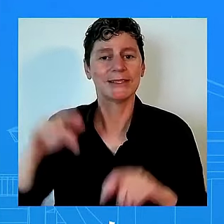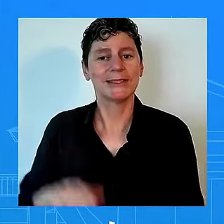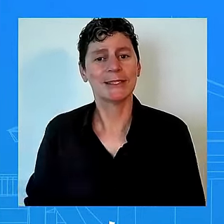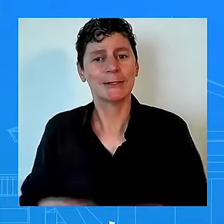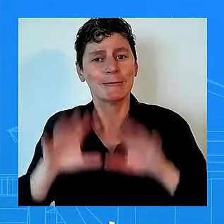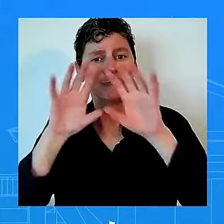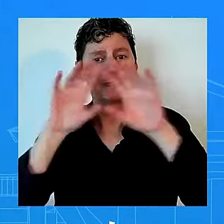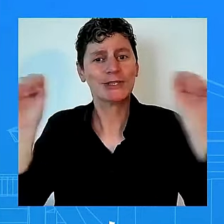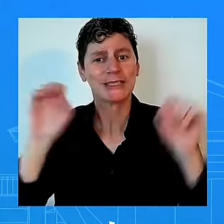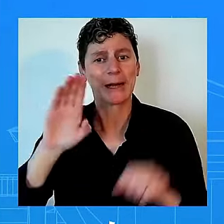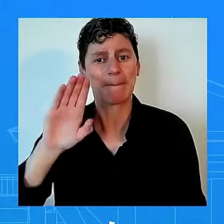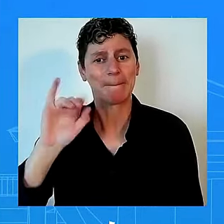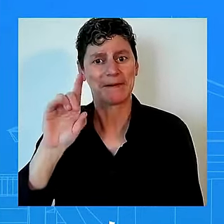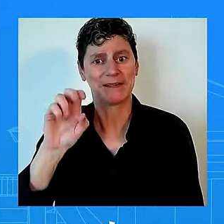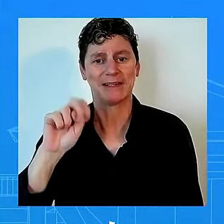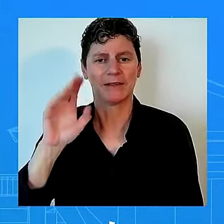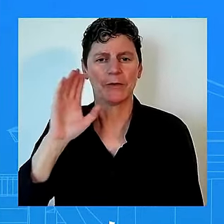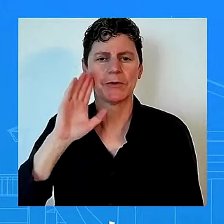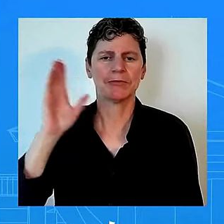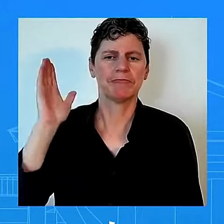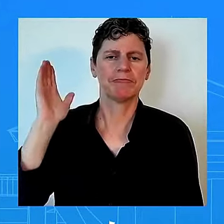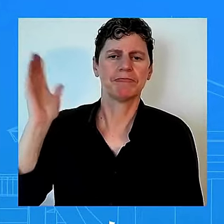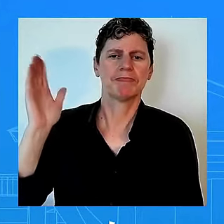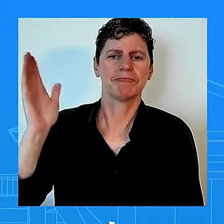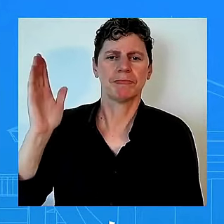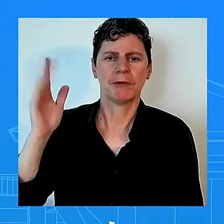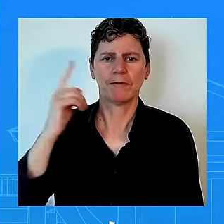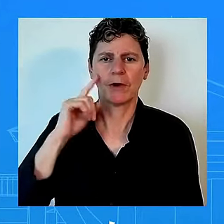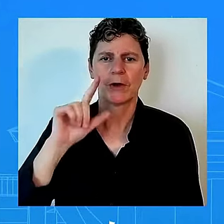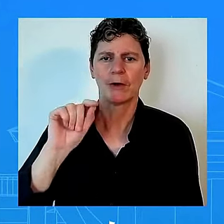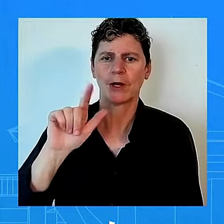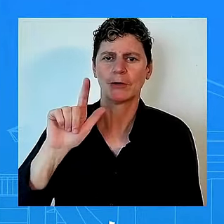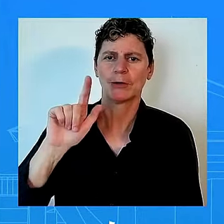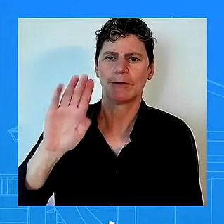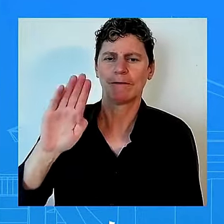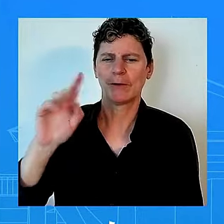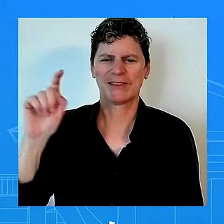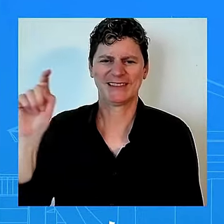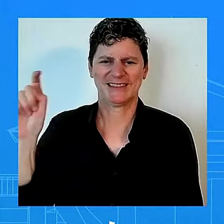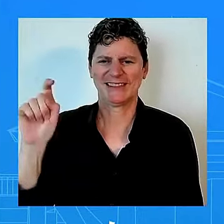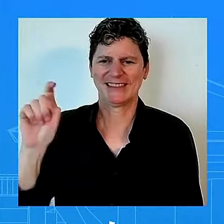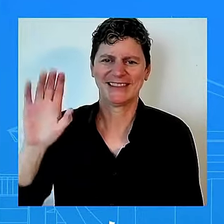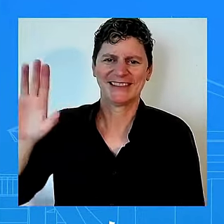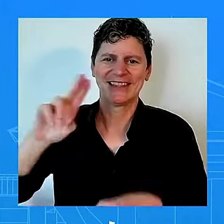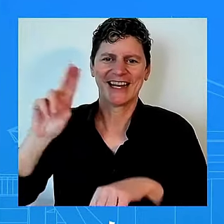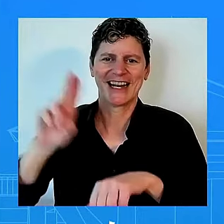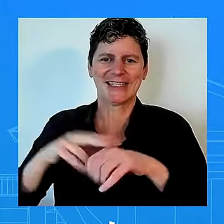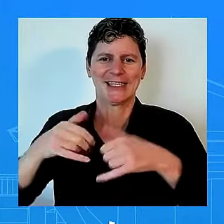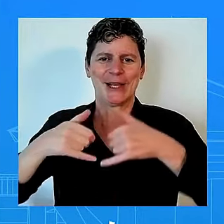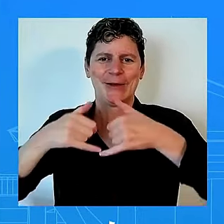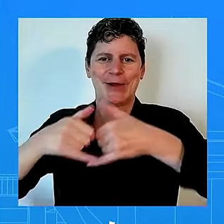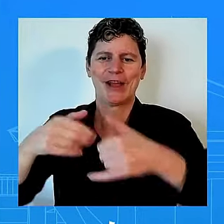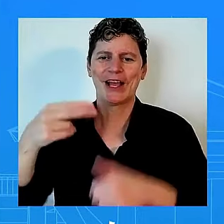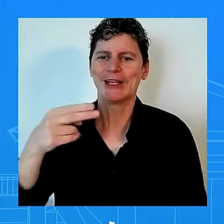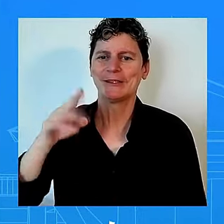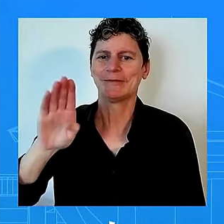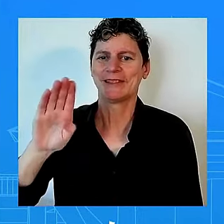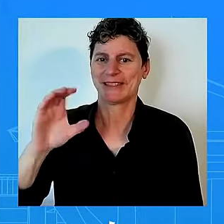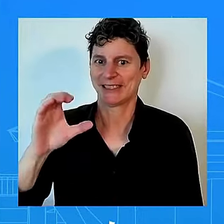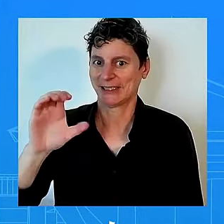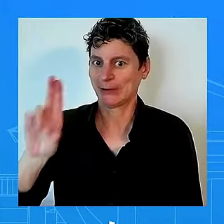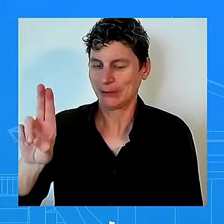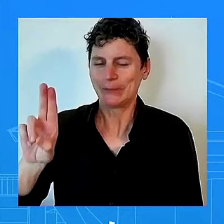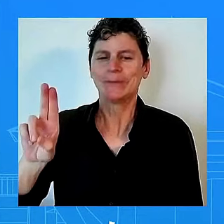community about the biden harris administration's accomplishment for the black community as as a proud black american myself